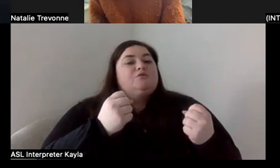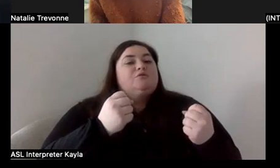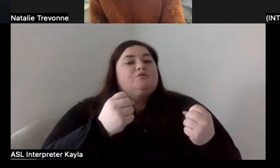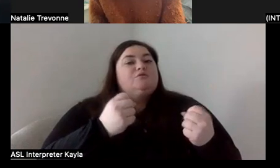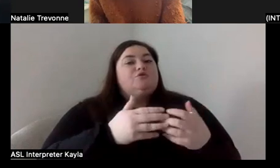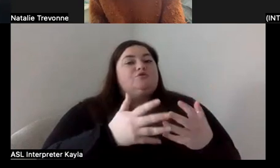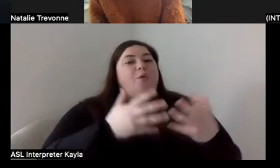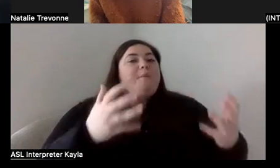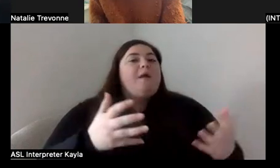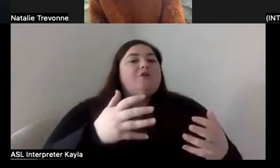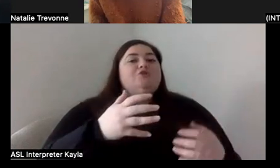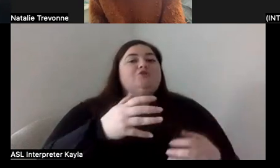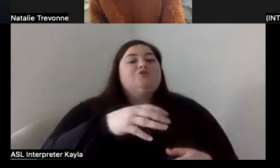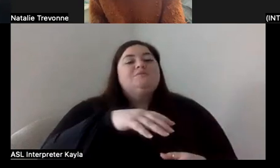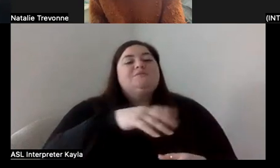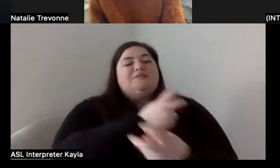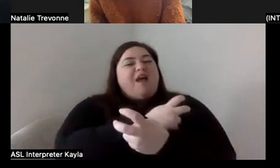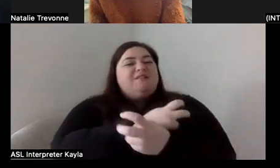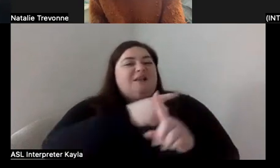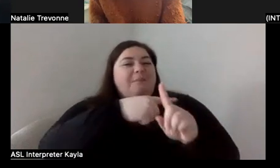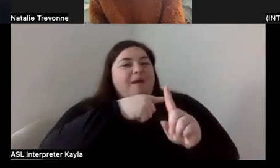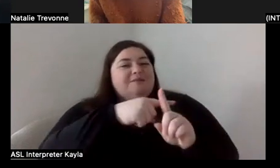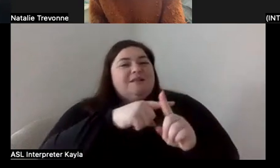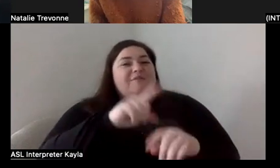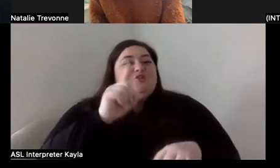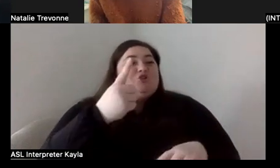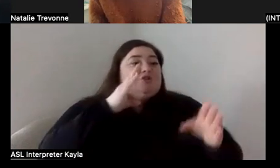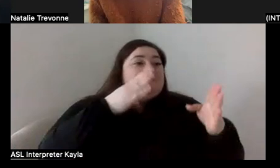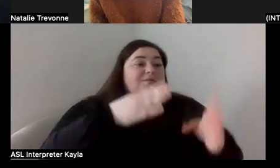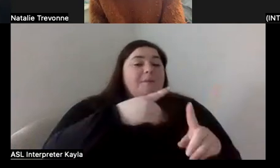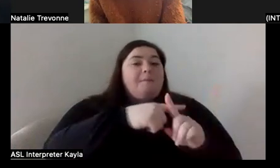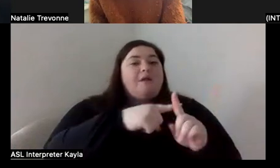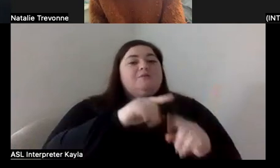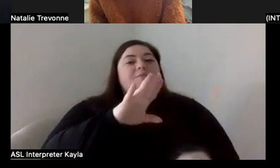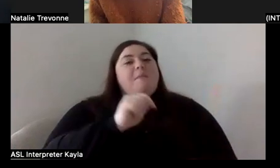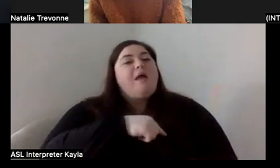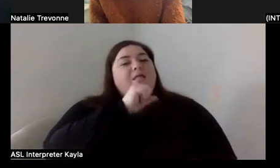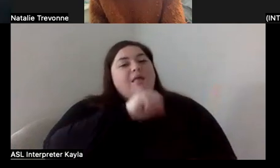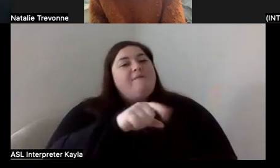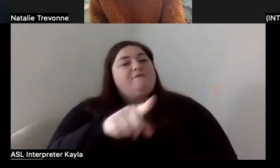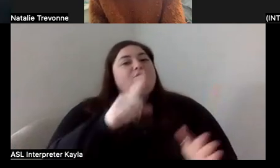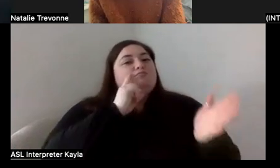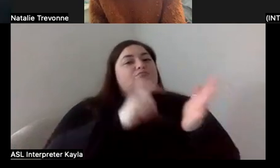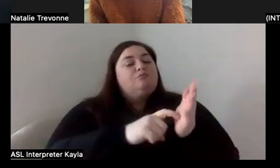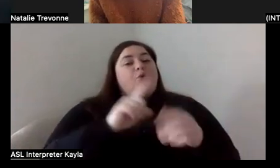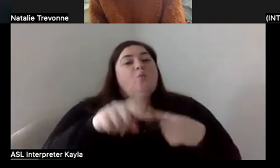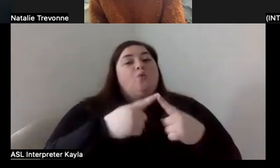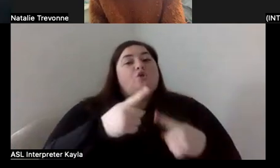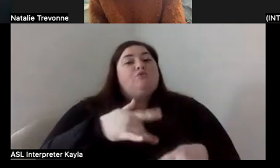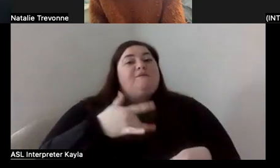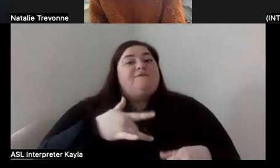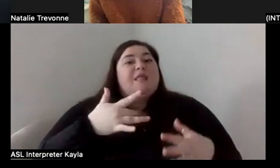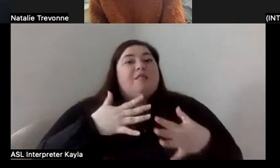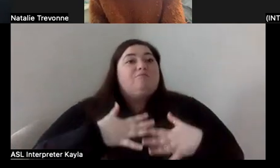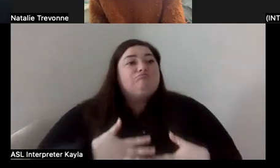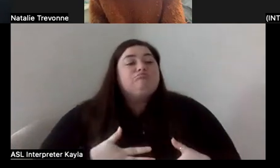say, oh, just choose joy, like, just focus on the positive. But I love that you acknowledge that, like, when you're feeling down, like, it's